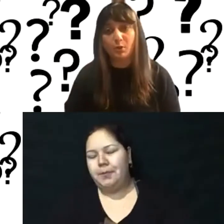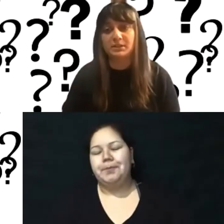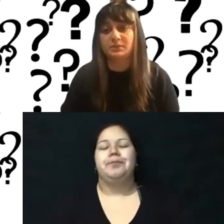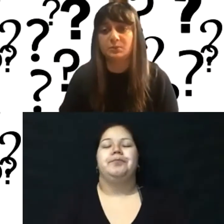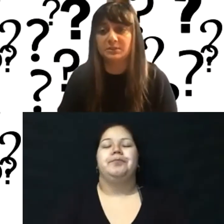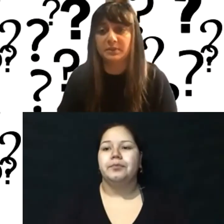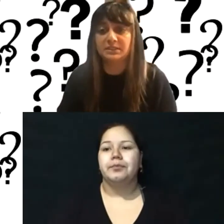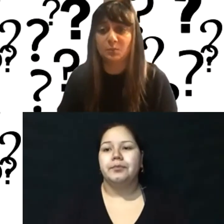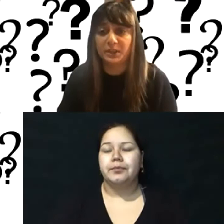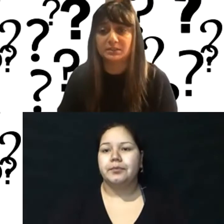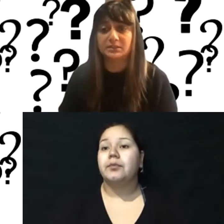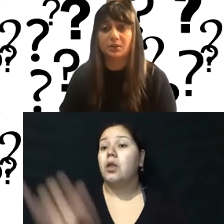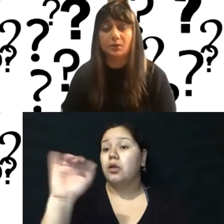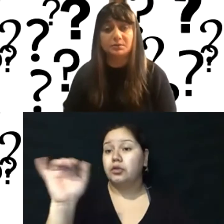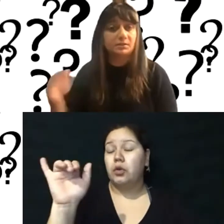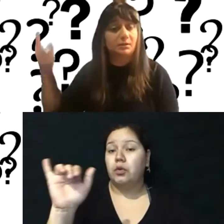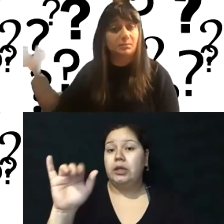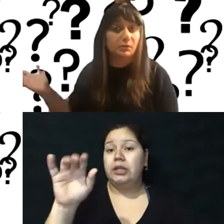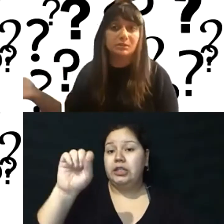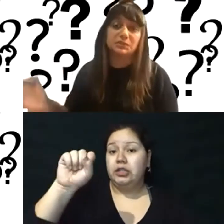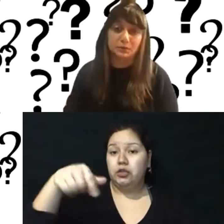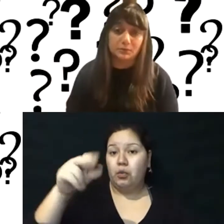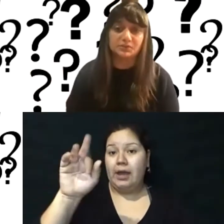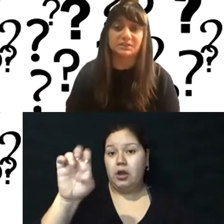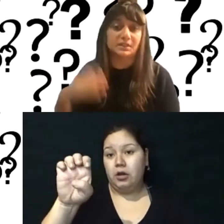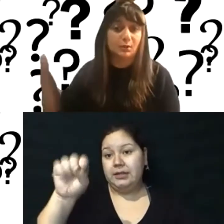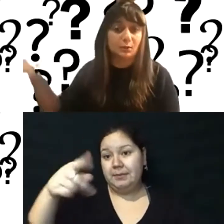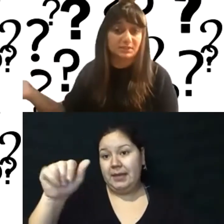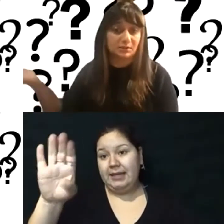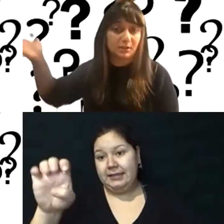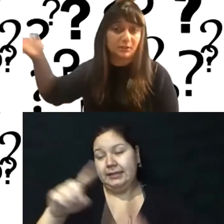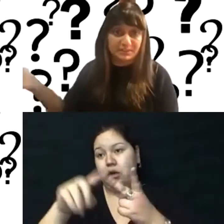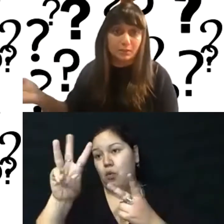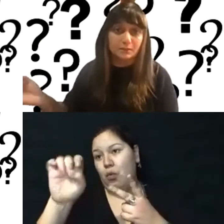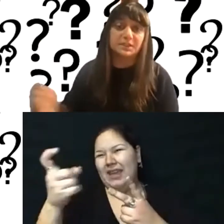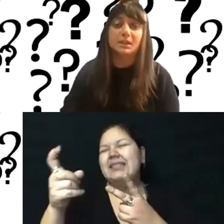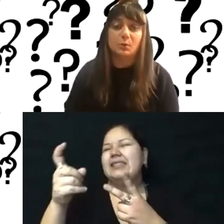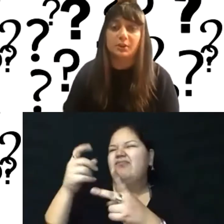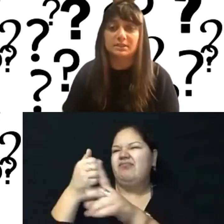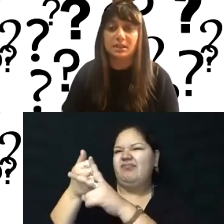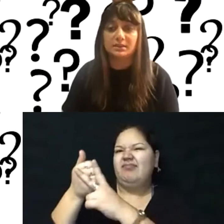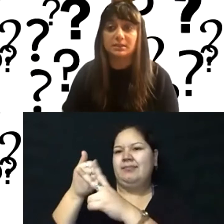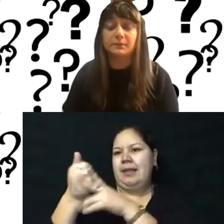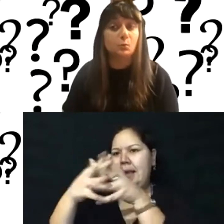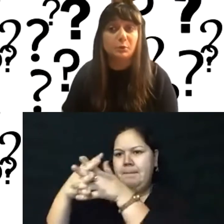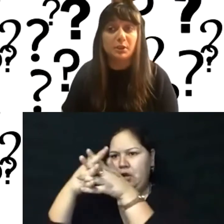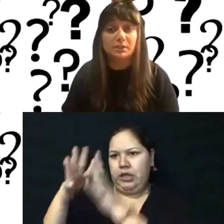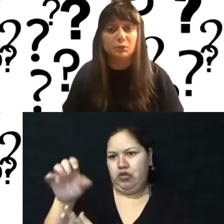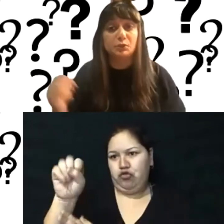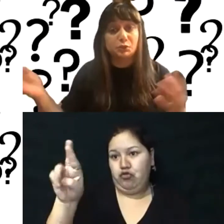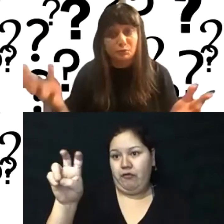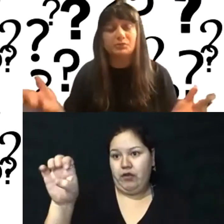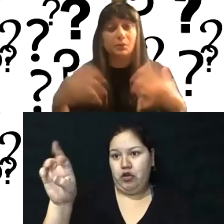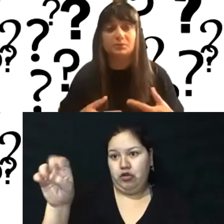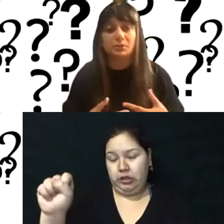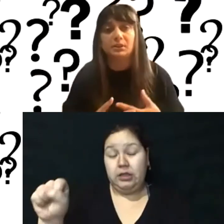thing I want to point out is Squarespace and Wix are hosted on American servers because they host themselves. Whereas, uh, stuff like WordPress,